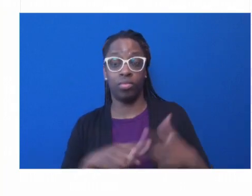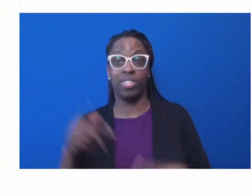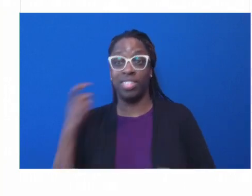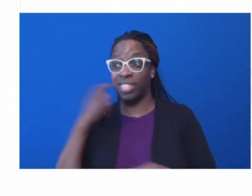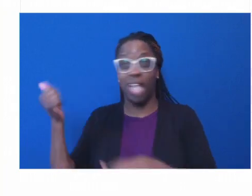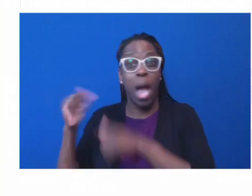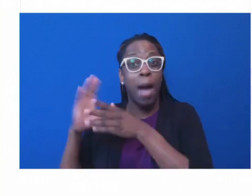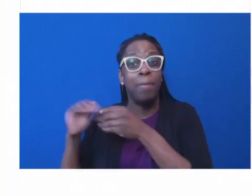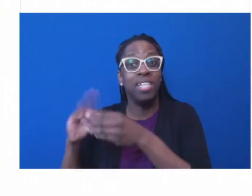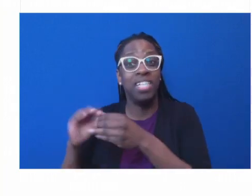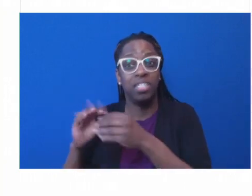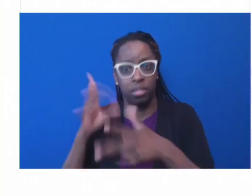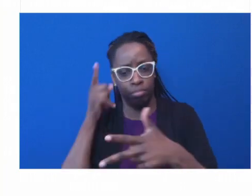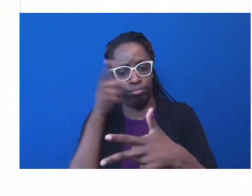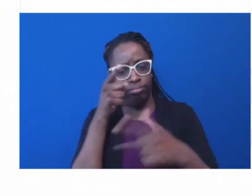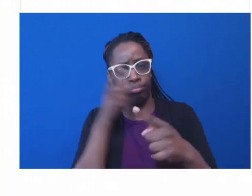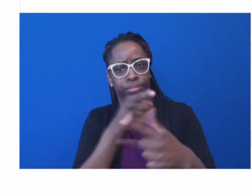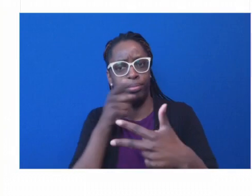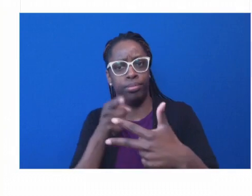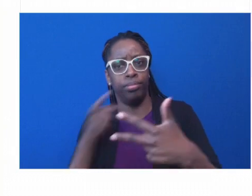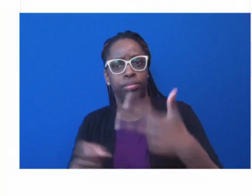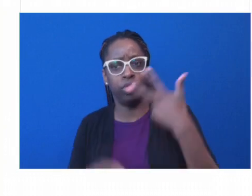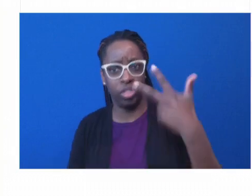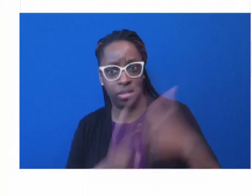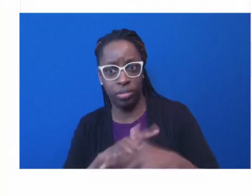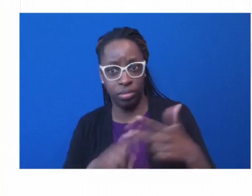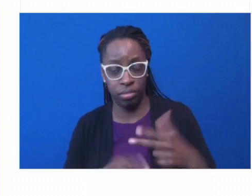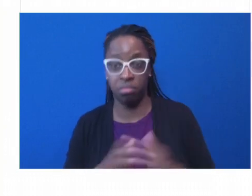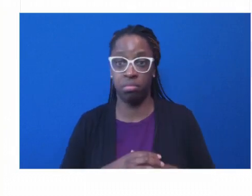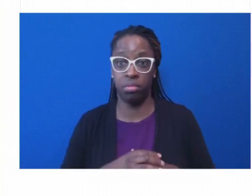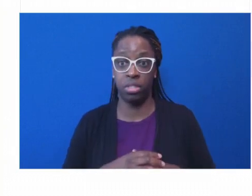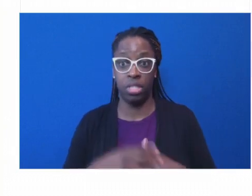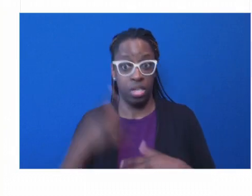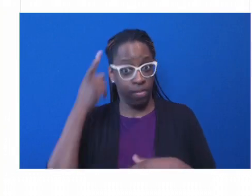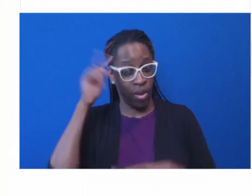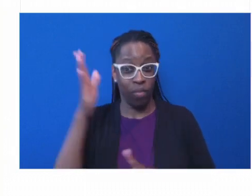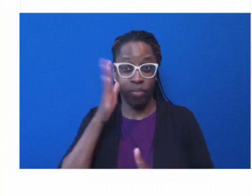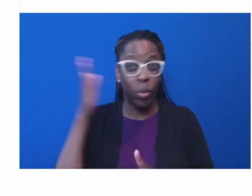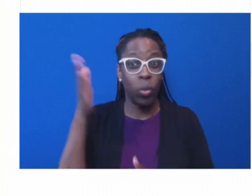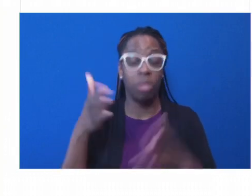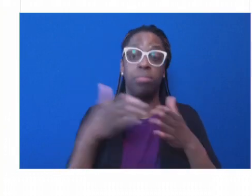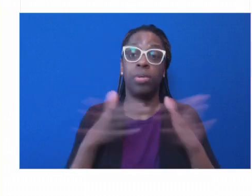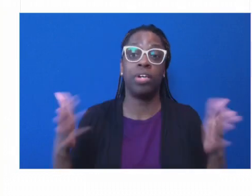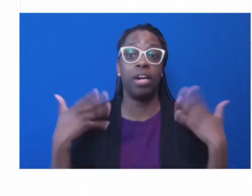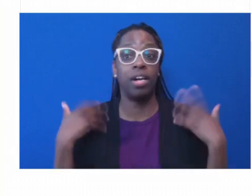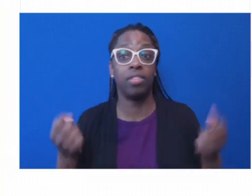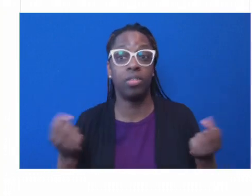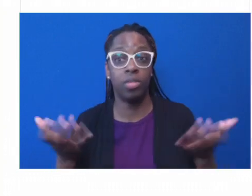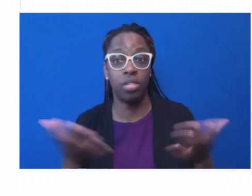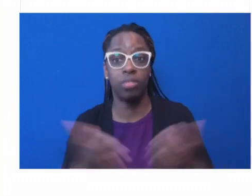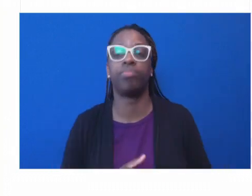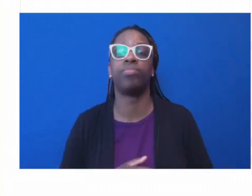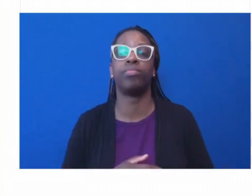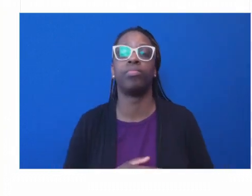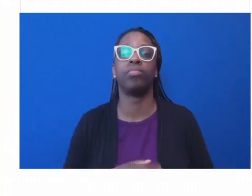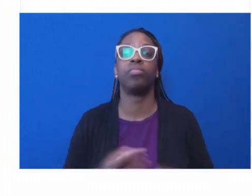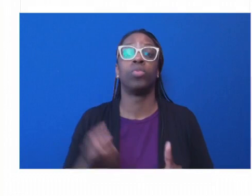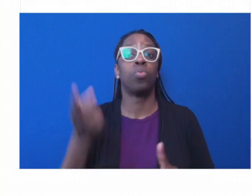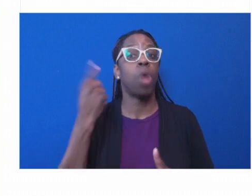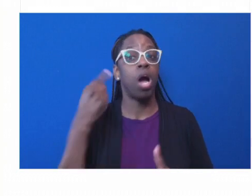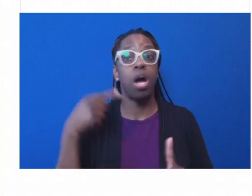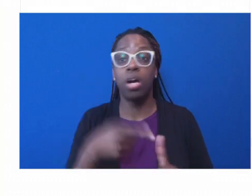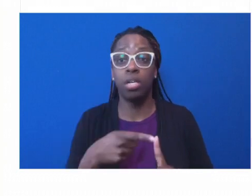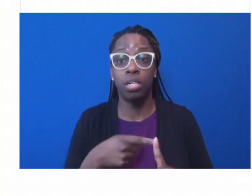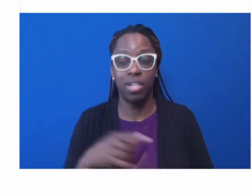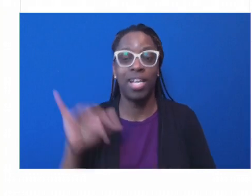future of public health that Monica outlined. So, one is certainly in the area that you heard Isabel talk about in terms of government and civil